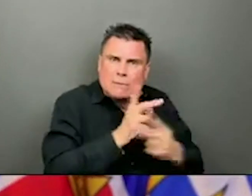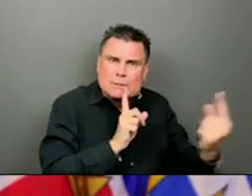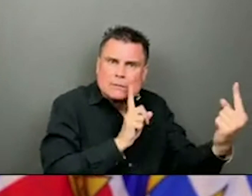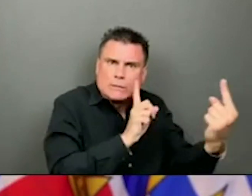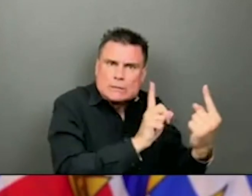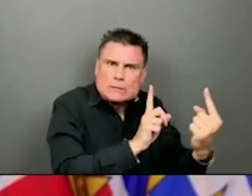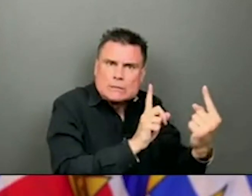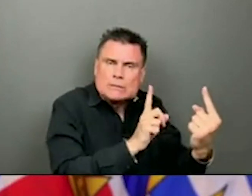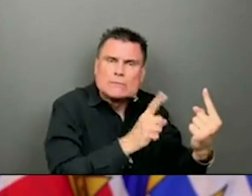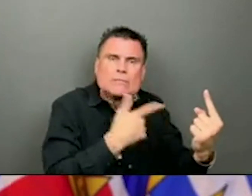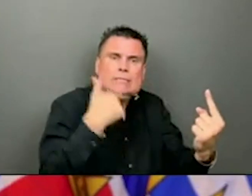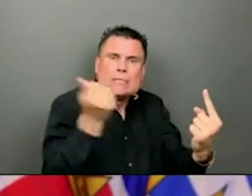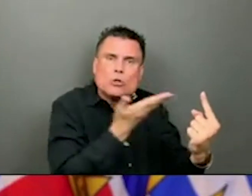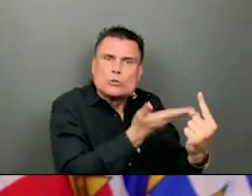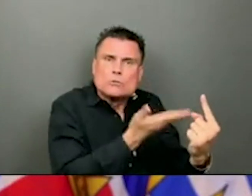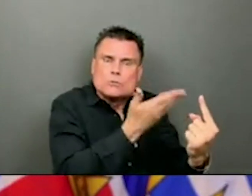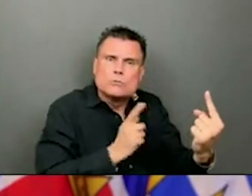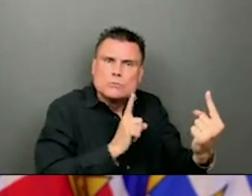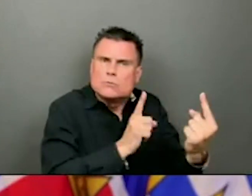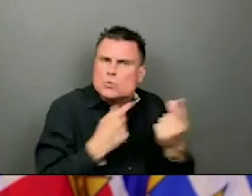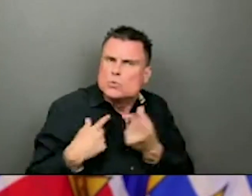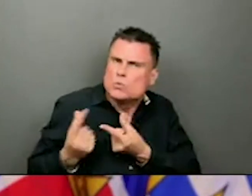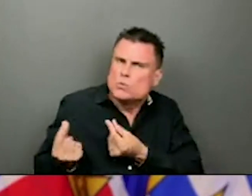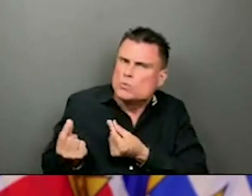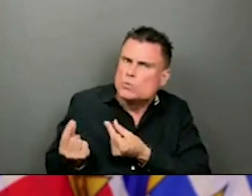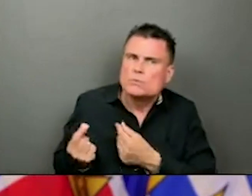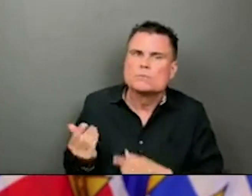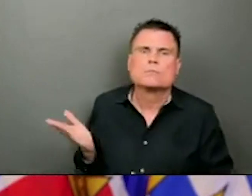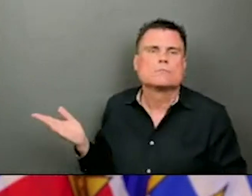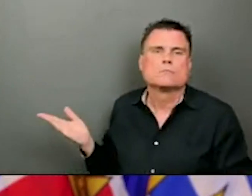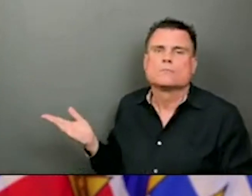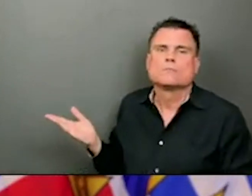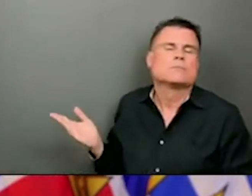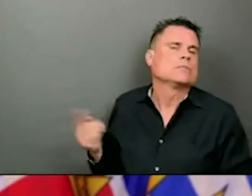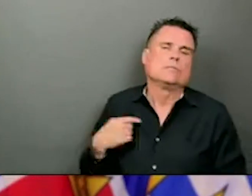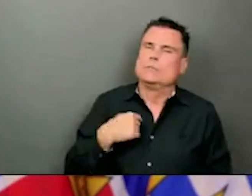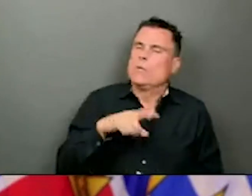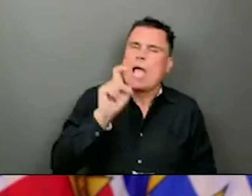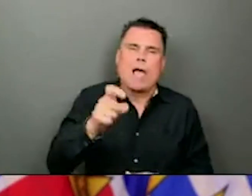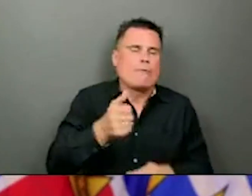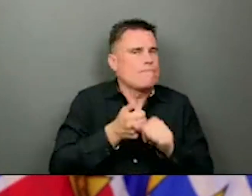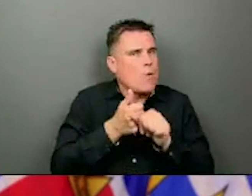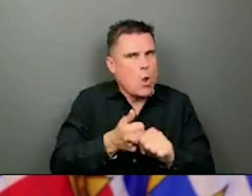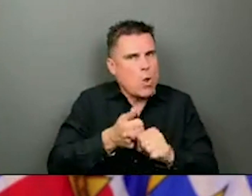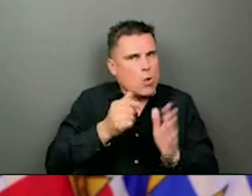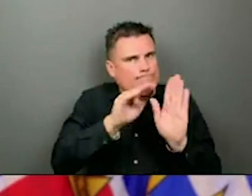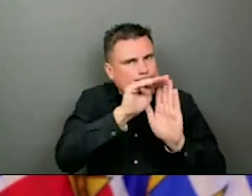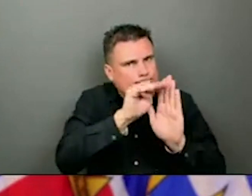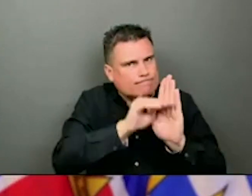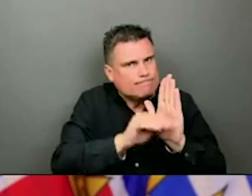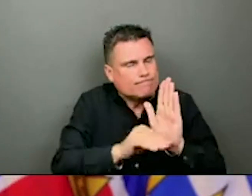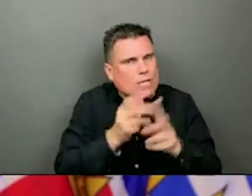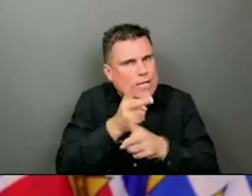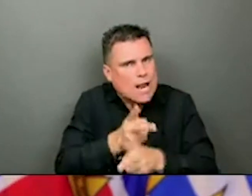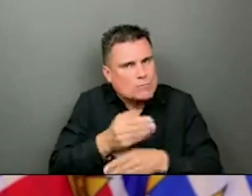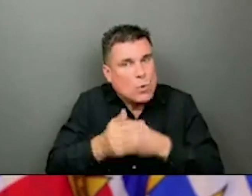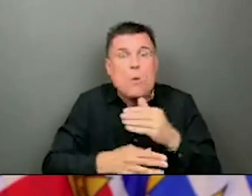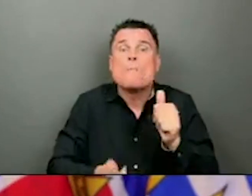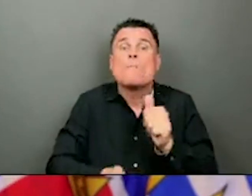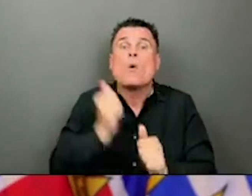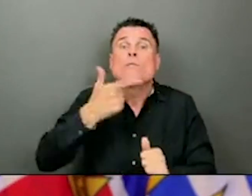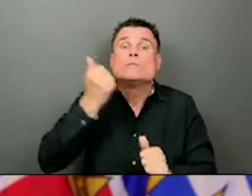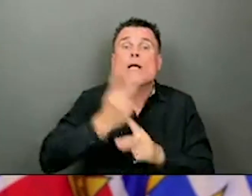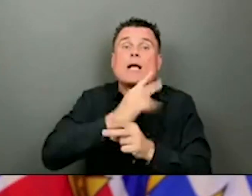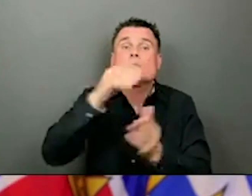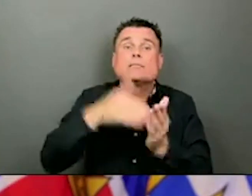take very slowly because even with a highly immunized population, which most residents are now in our care